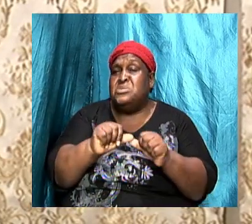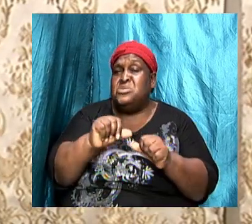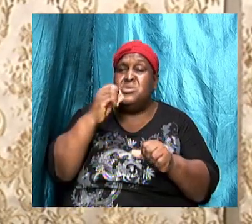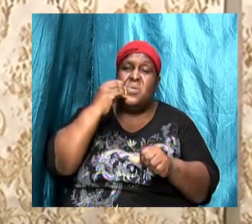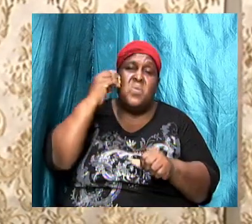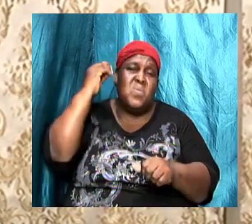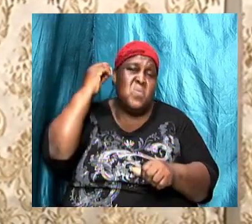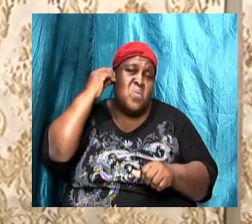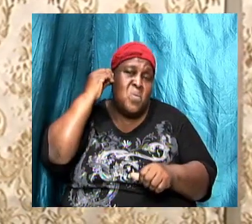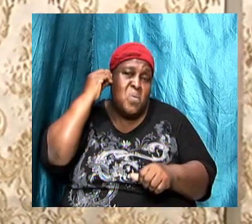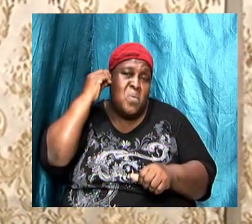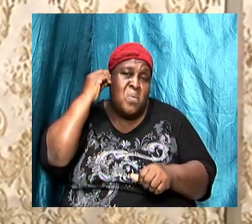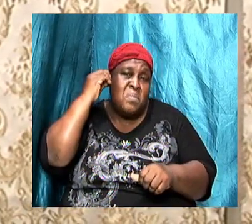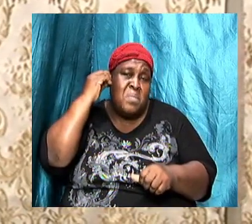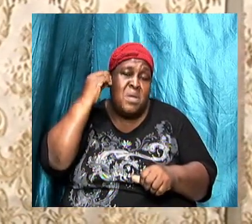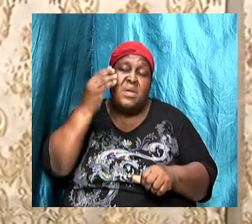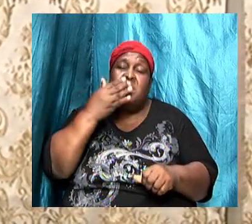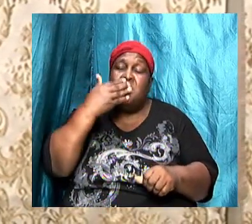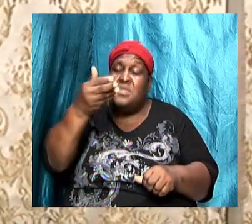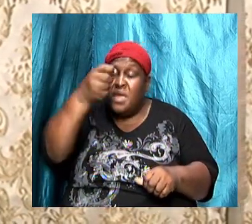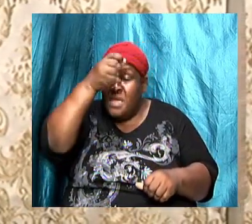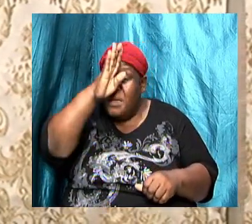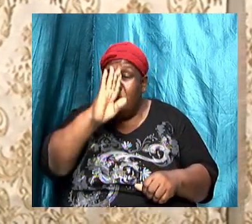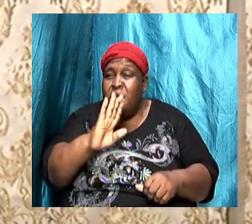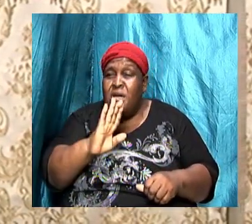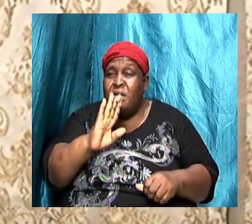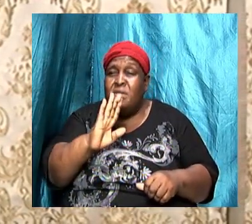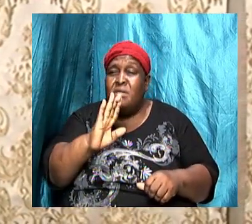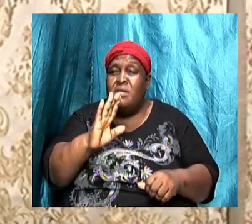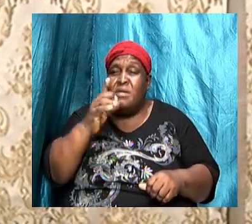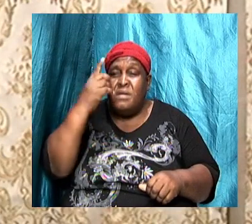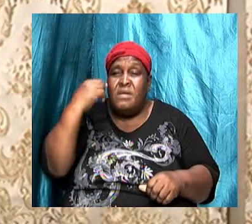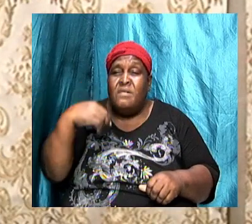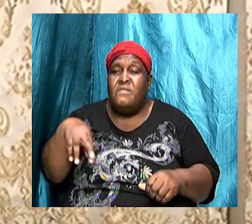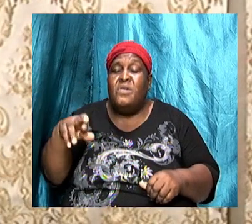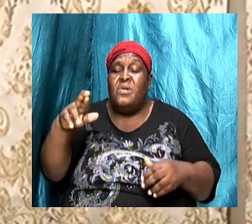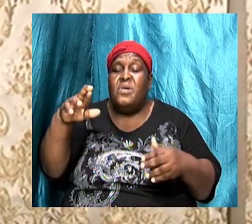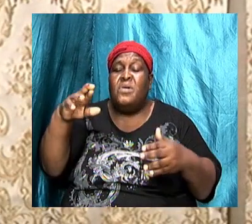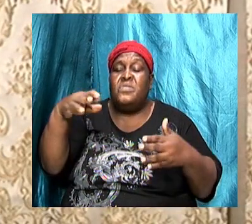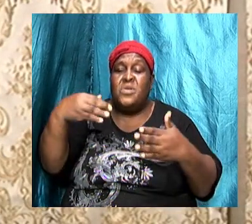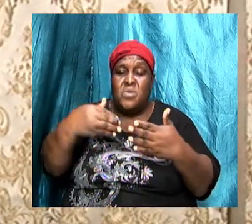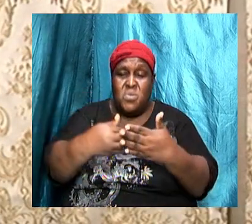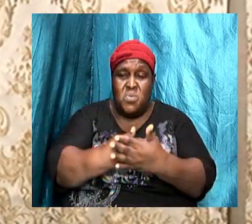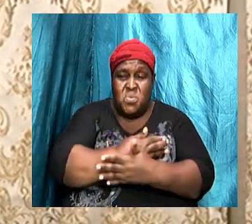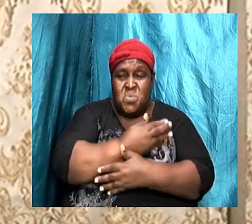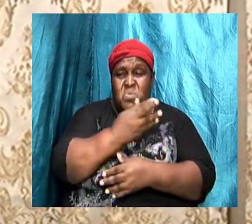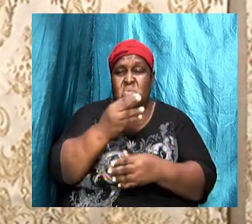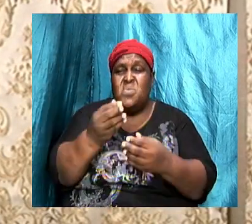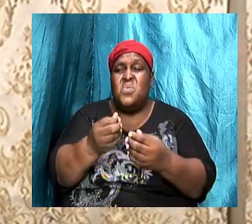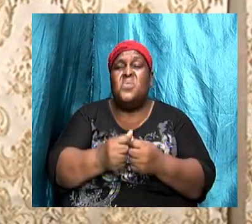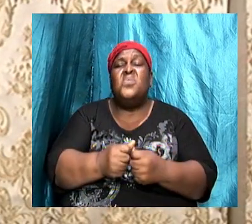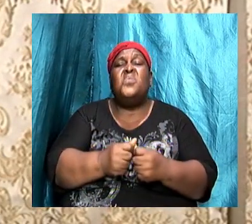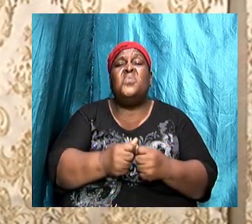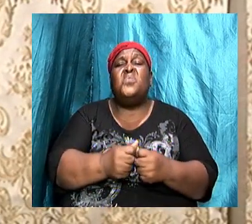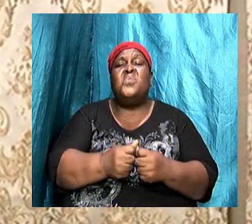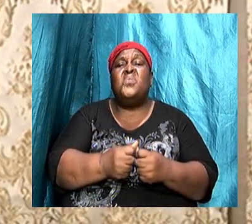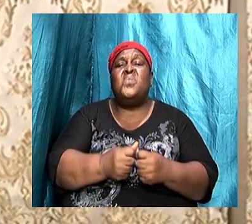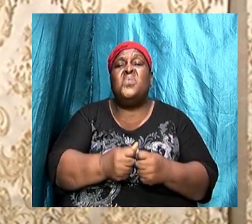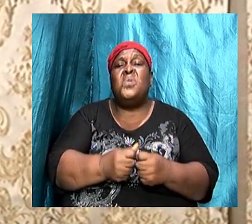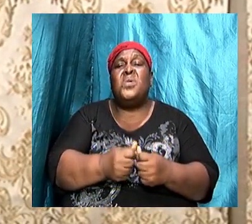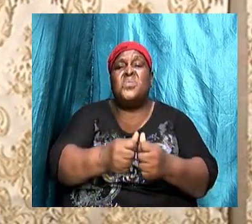thank God for the new arrangements because of COVID. Oh man, it is temporary.